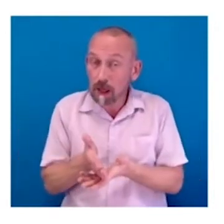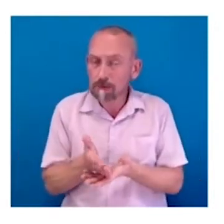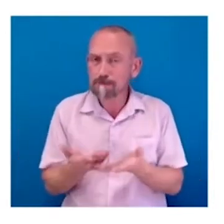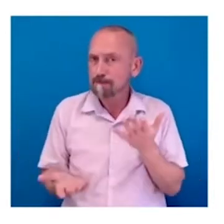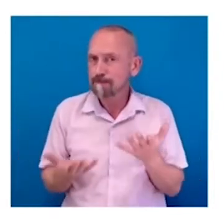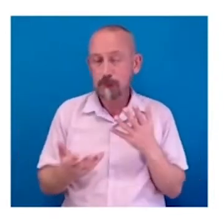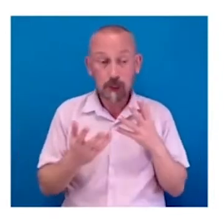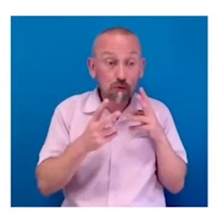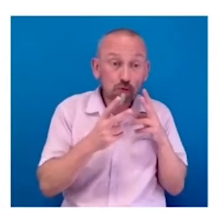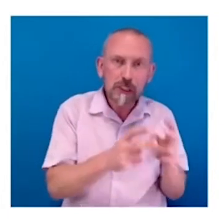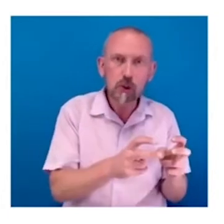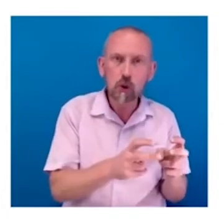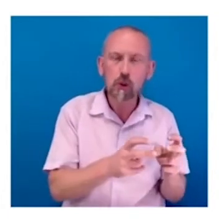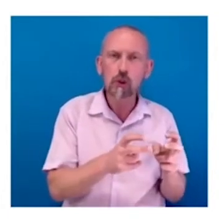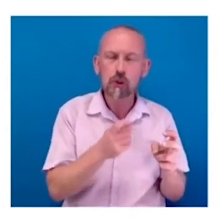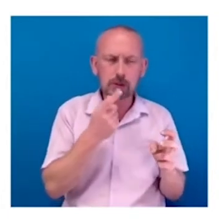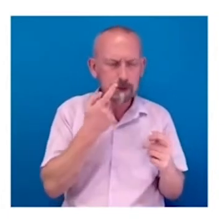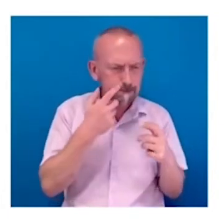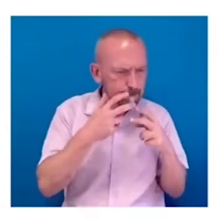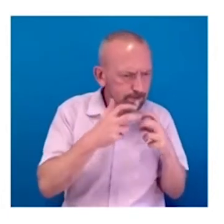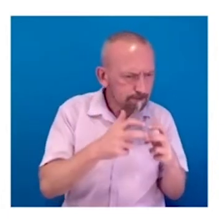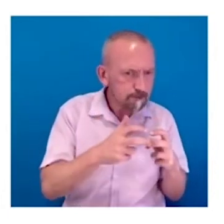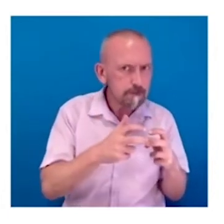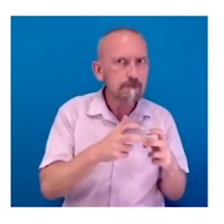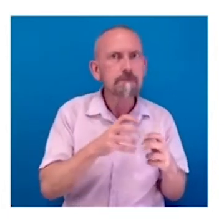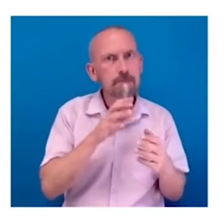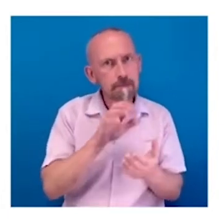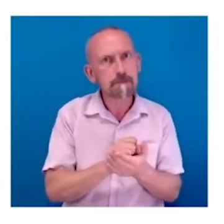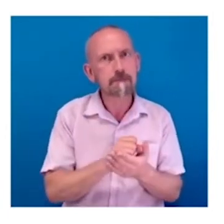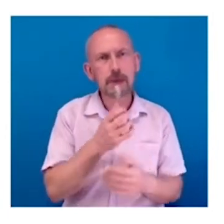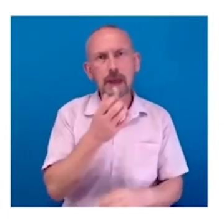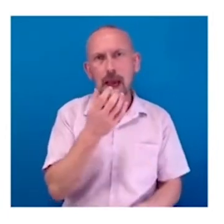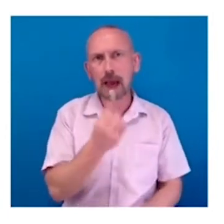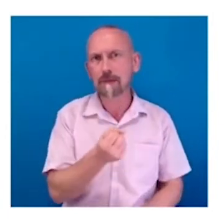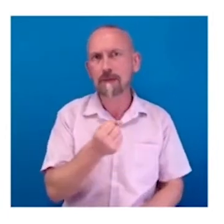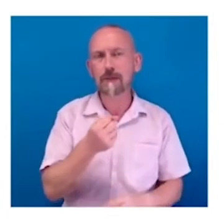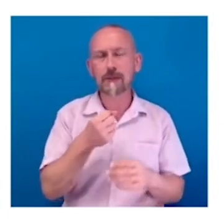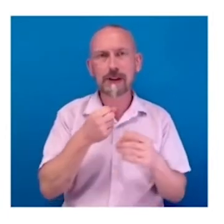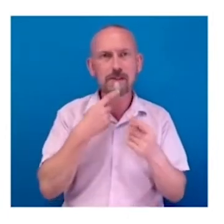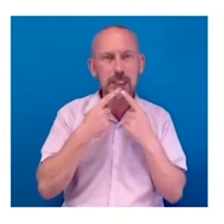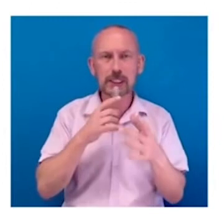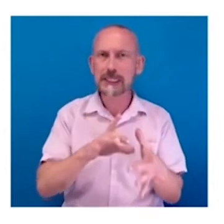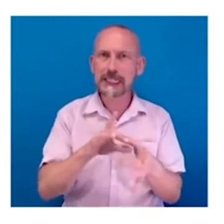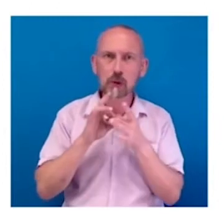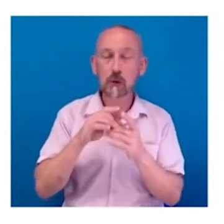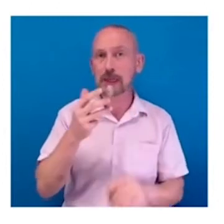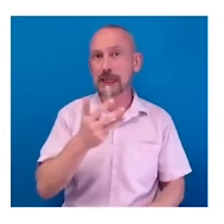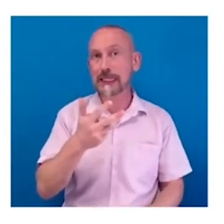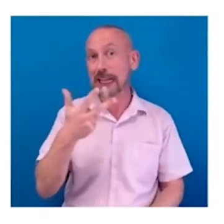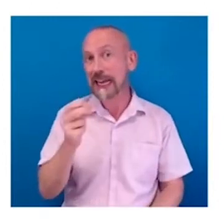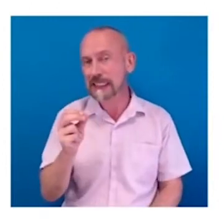if you dug back far enough, you found that actually there was research done on old green screen monitors back in the 1980s that couldn't render serifs.